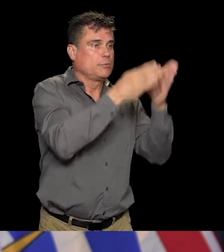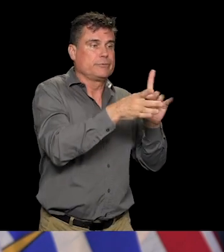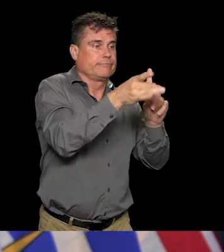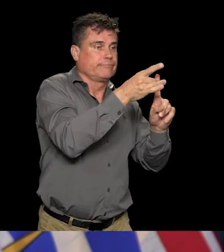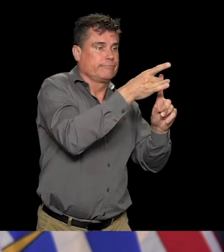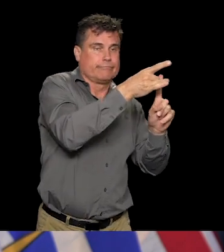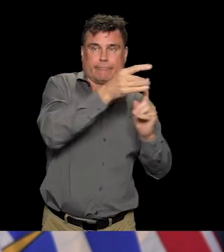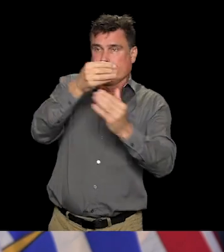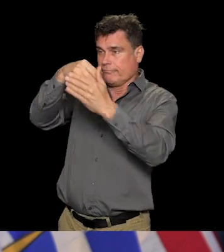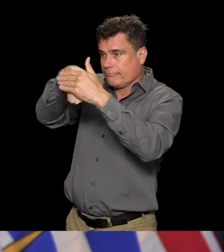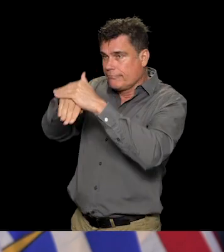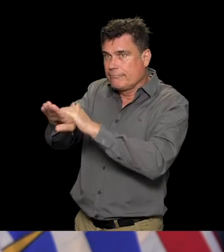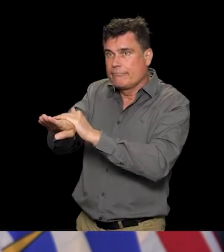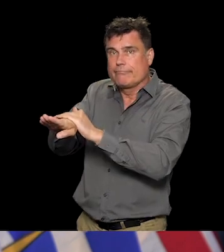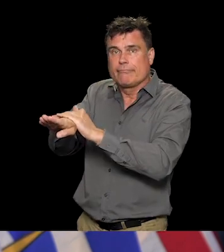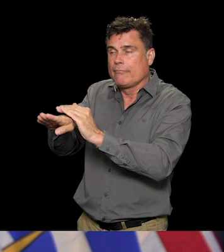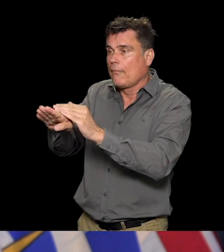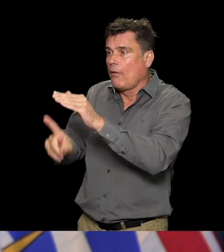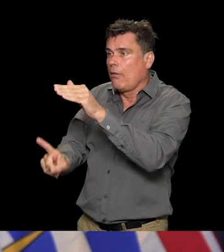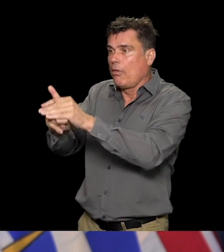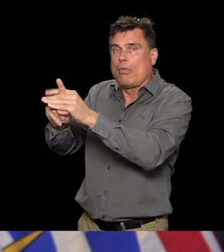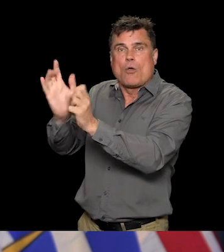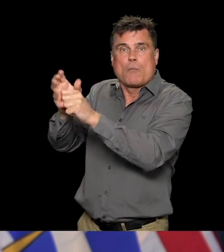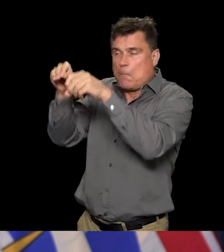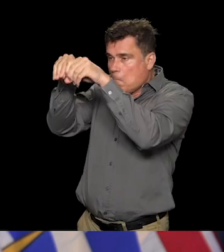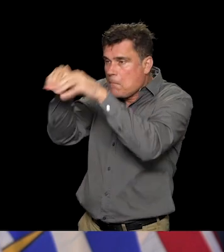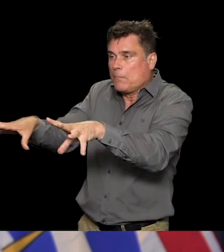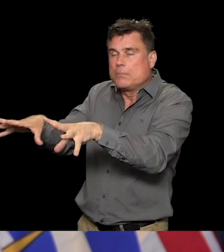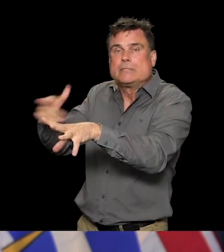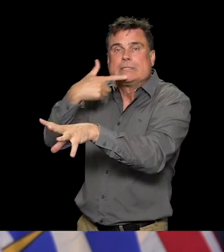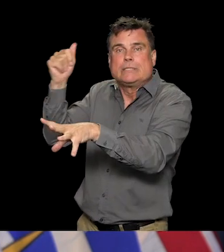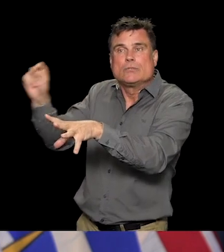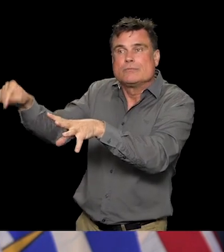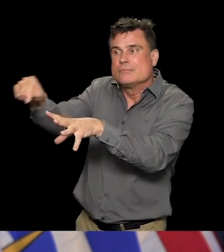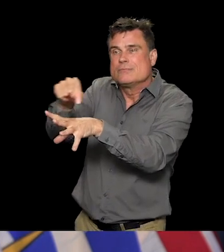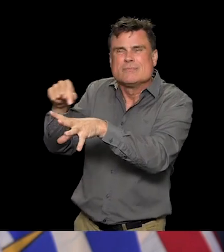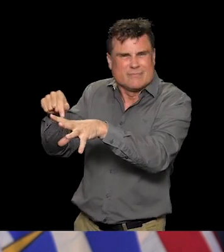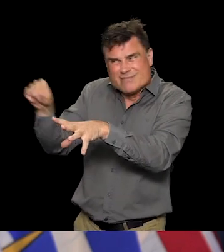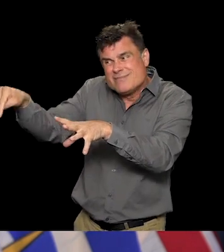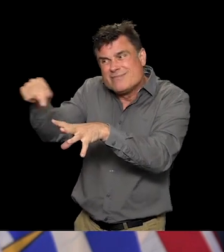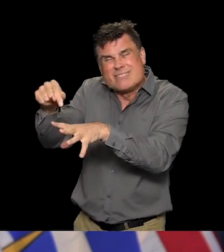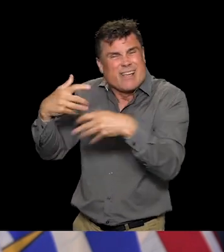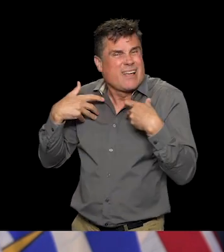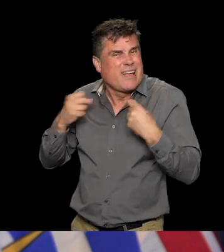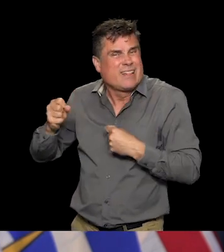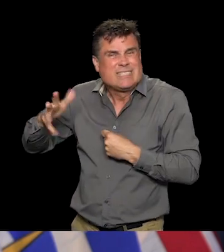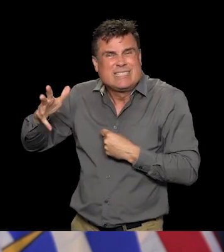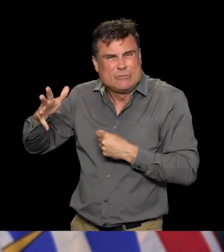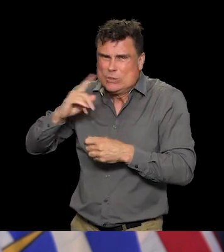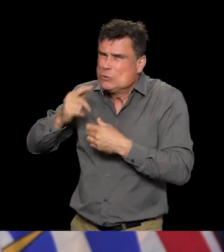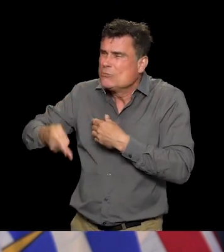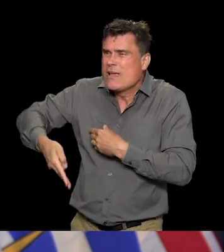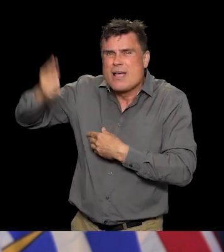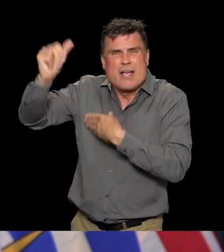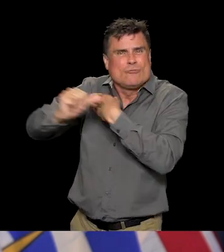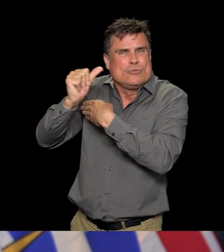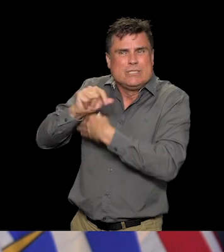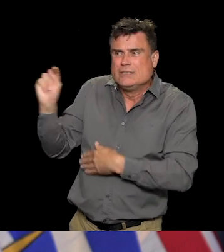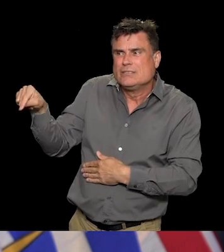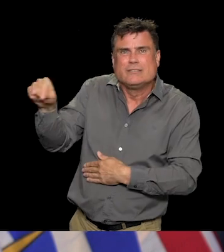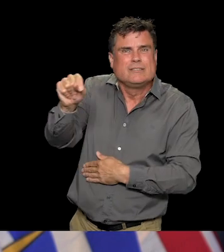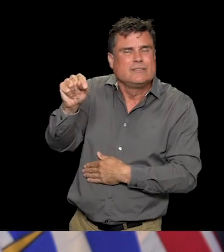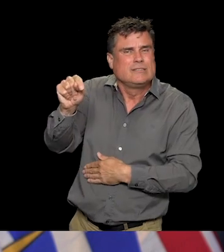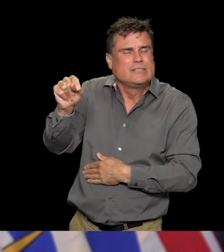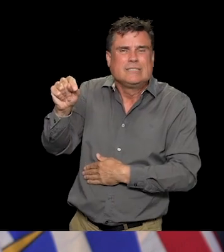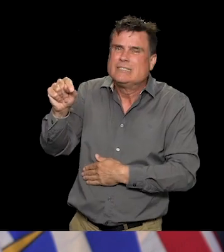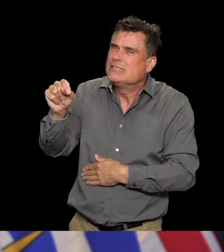not seen a case, thankfully, on Vancouver Island for some time, but that doesn't mean that we are free of risk because we know